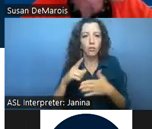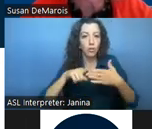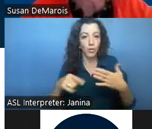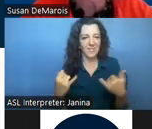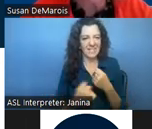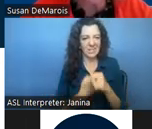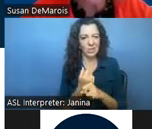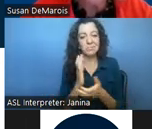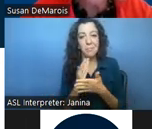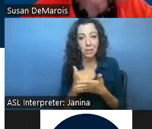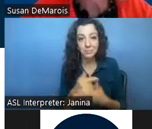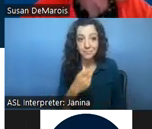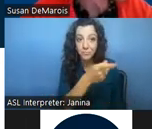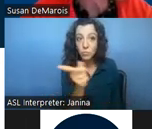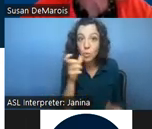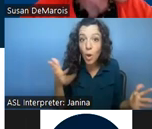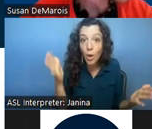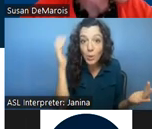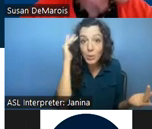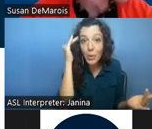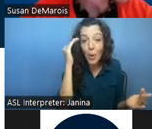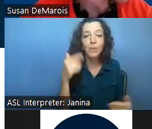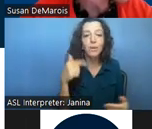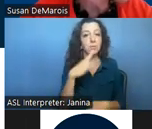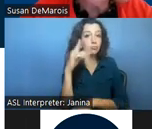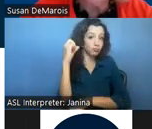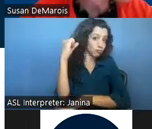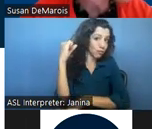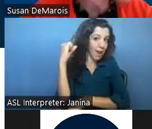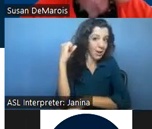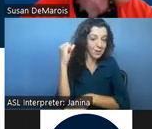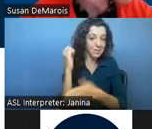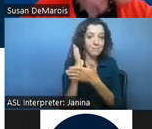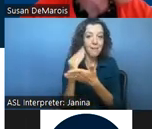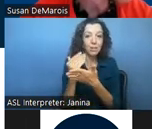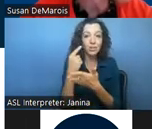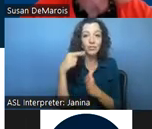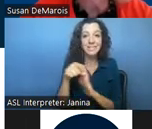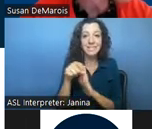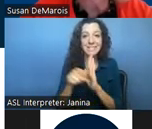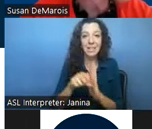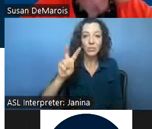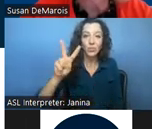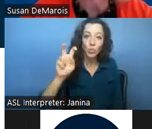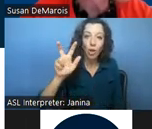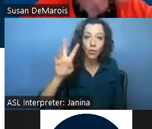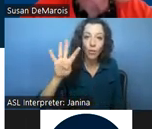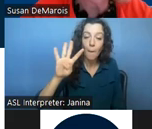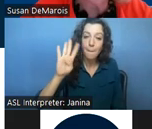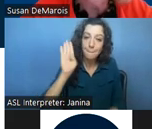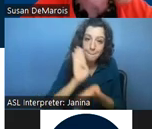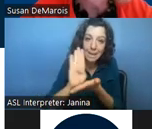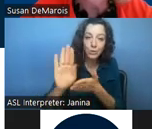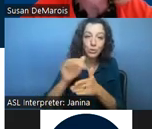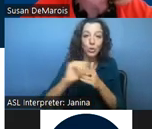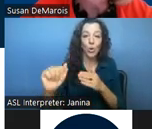of you who who know um this was a record budget for the state of california 234 billion dollar budget